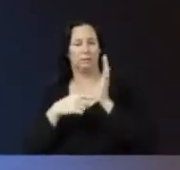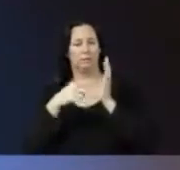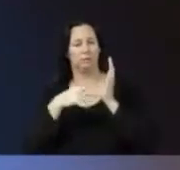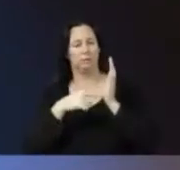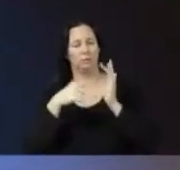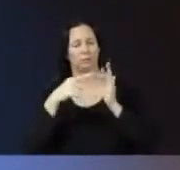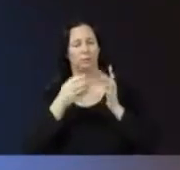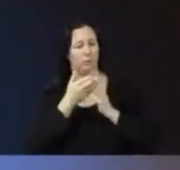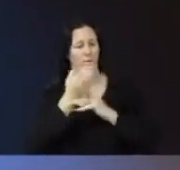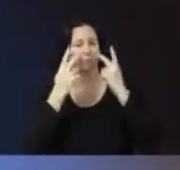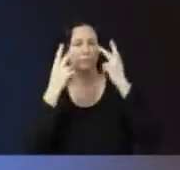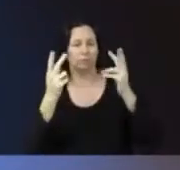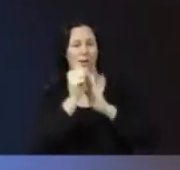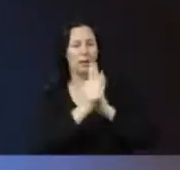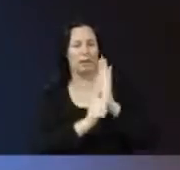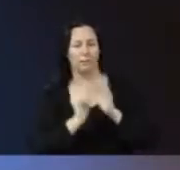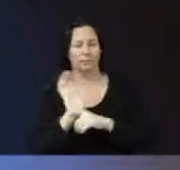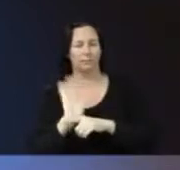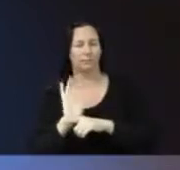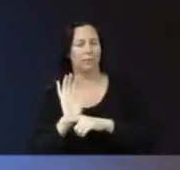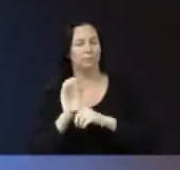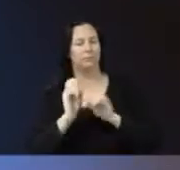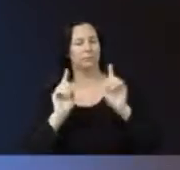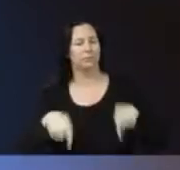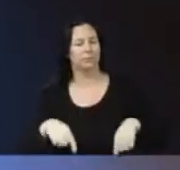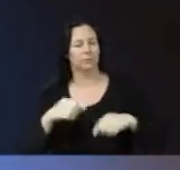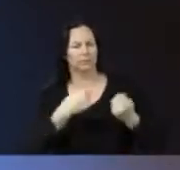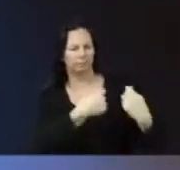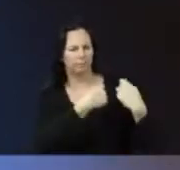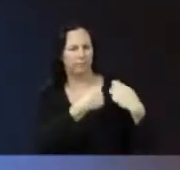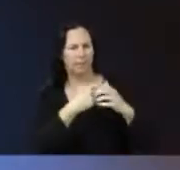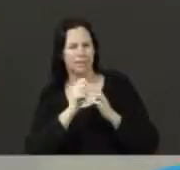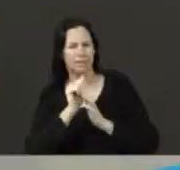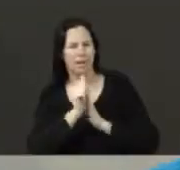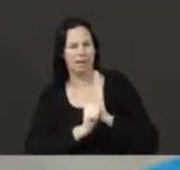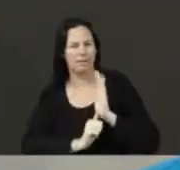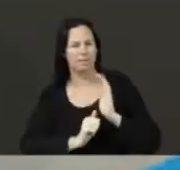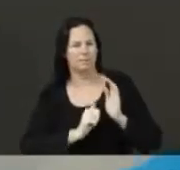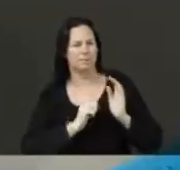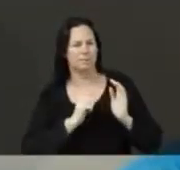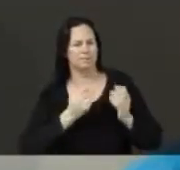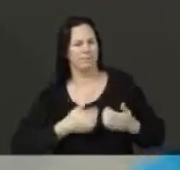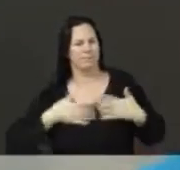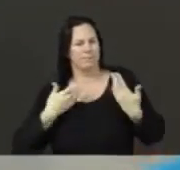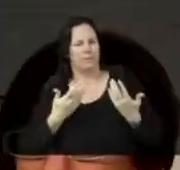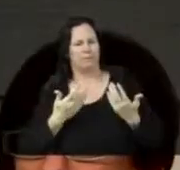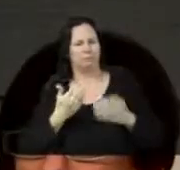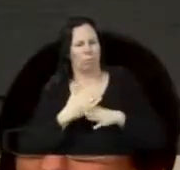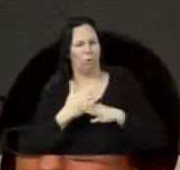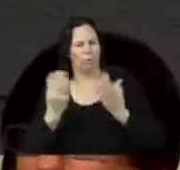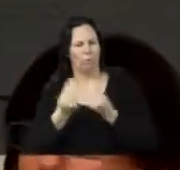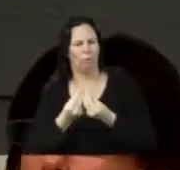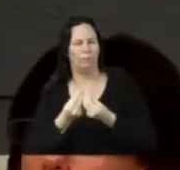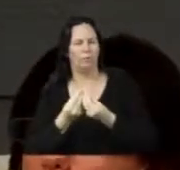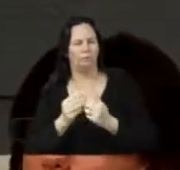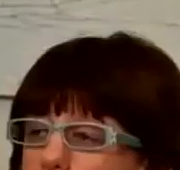in many other ways in Tootie through the visual arts and film is starting to feed into the artists and giving them a lot